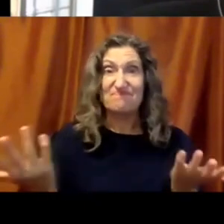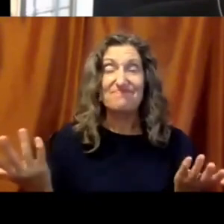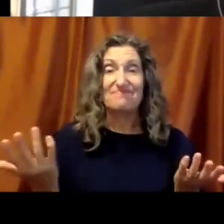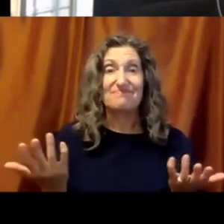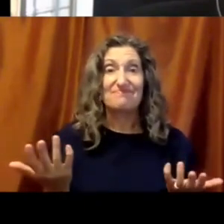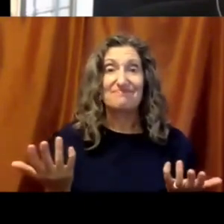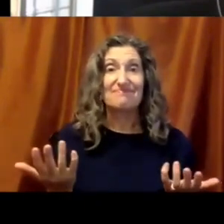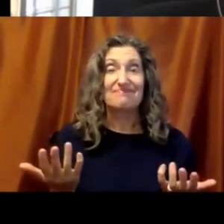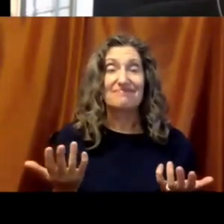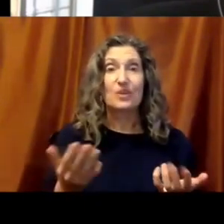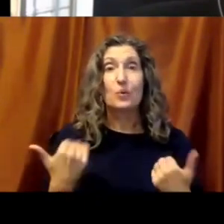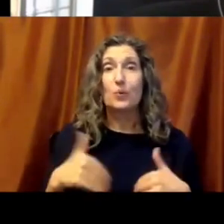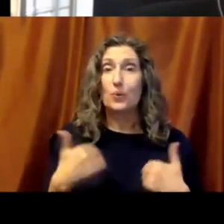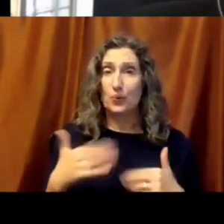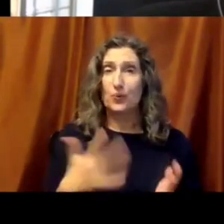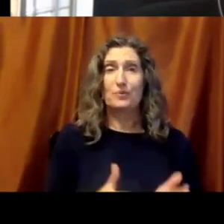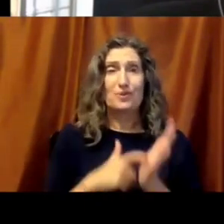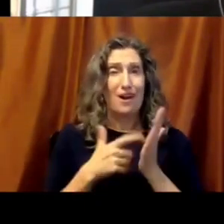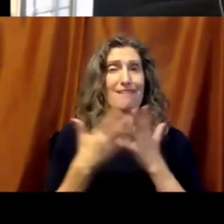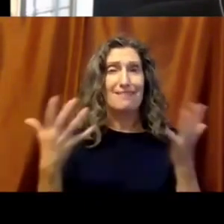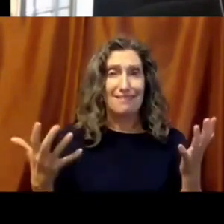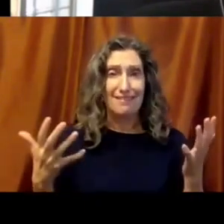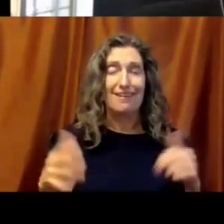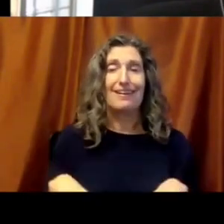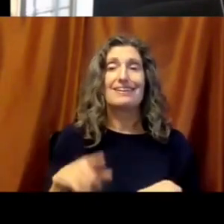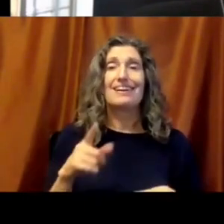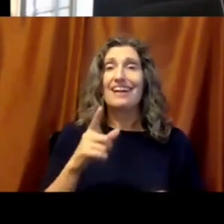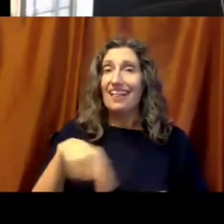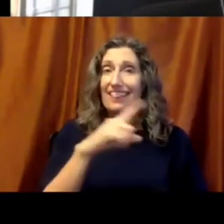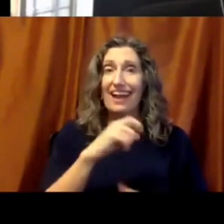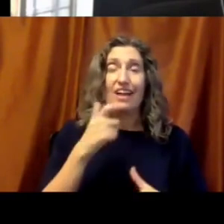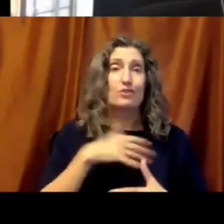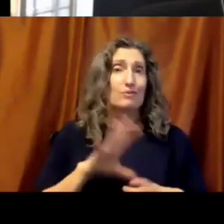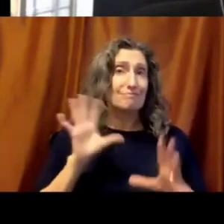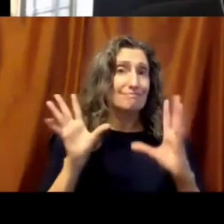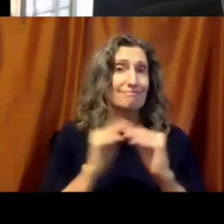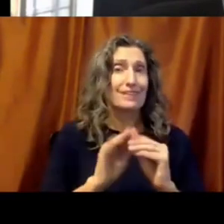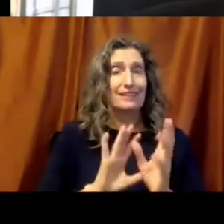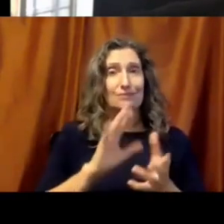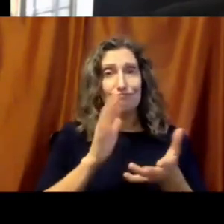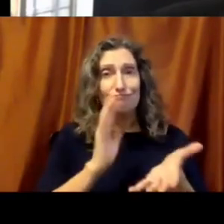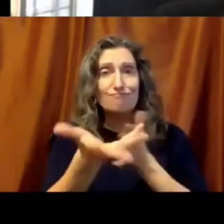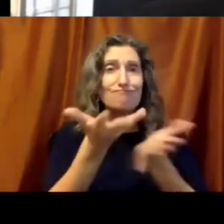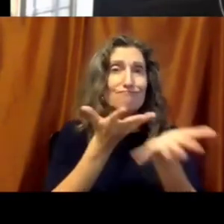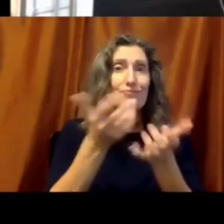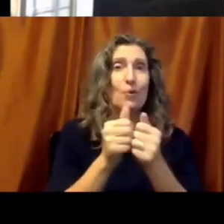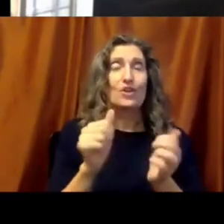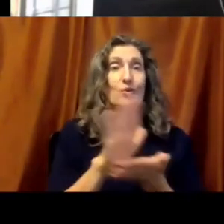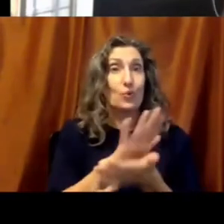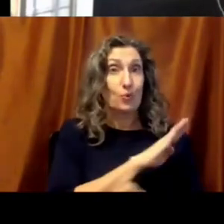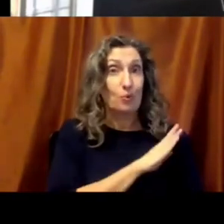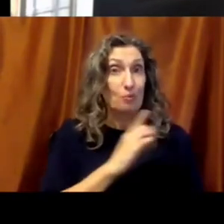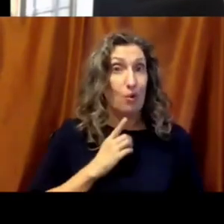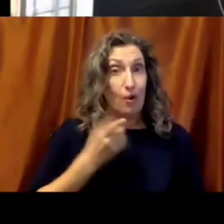That meant they had to engage the school board. They had to engage